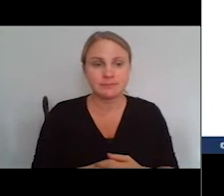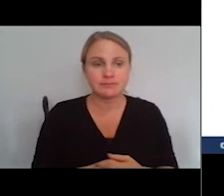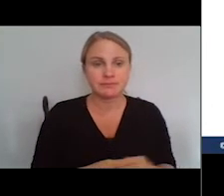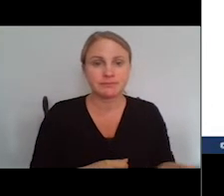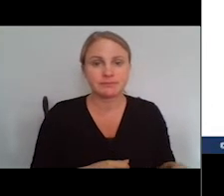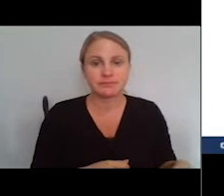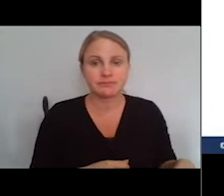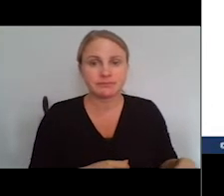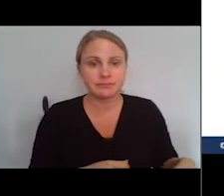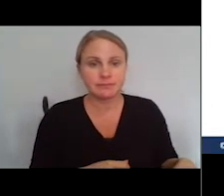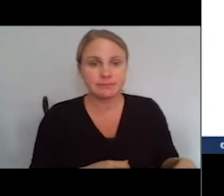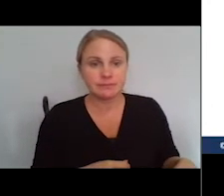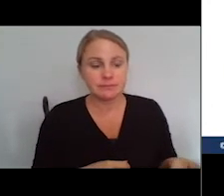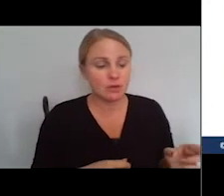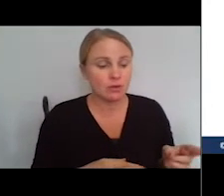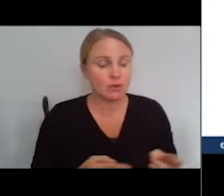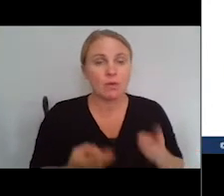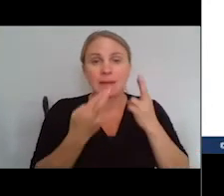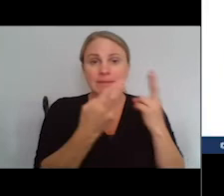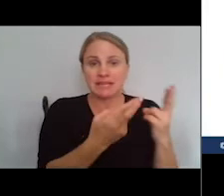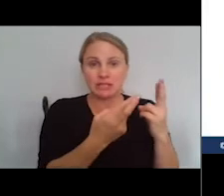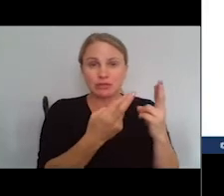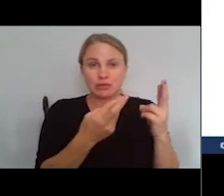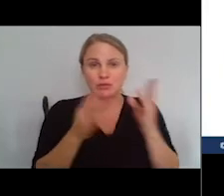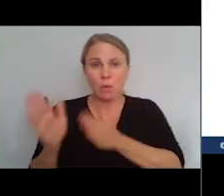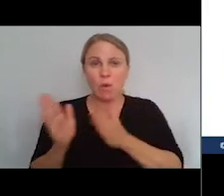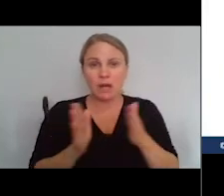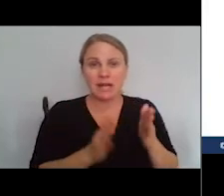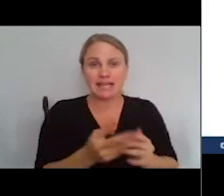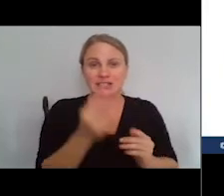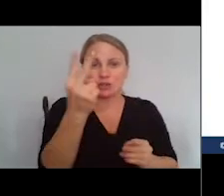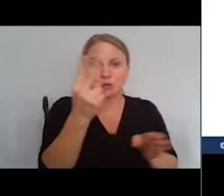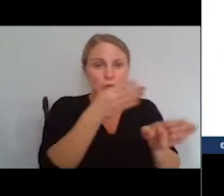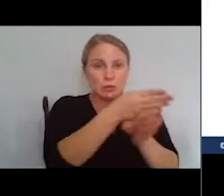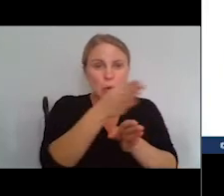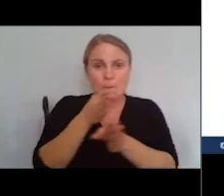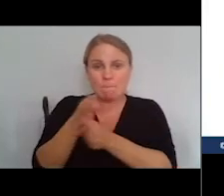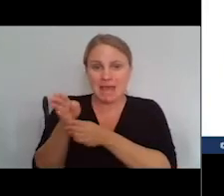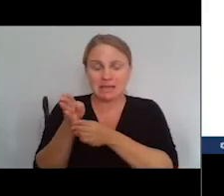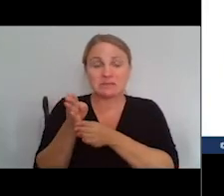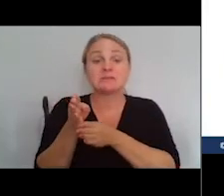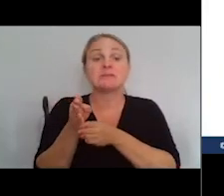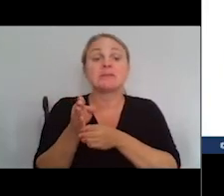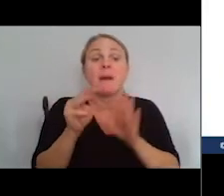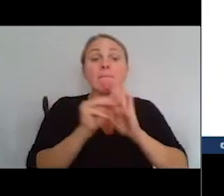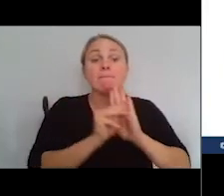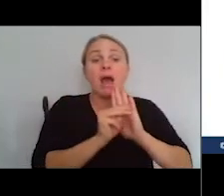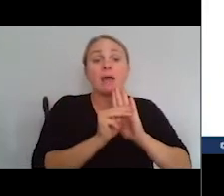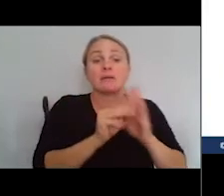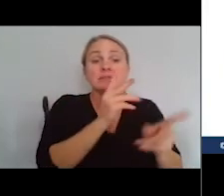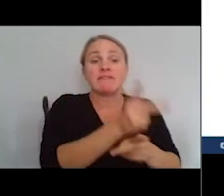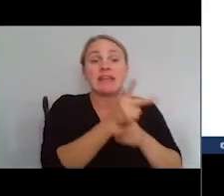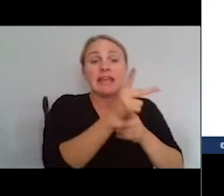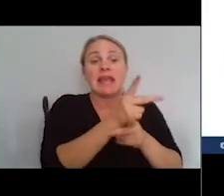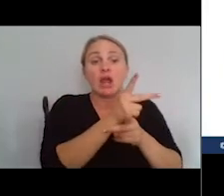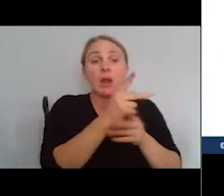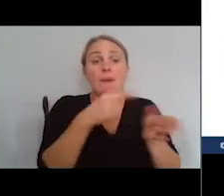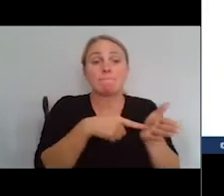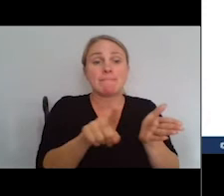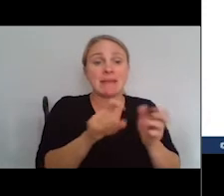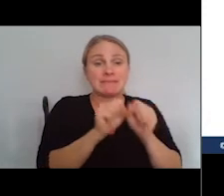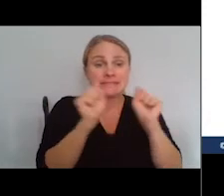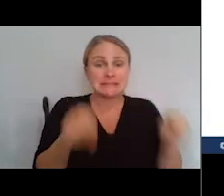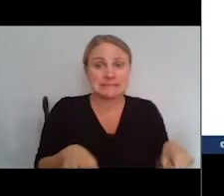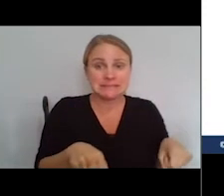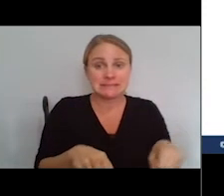The recommendations were organized in really two domains of focus, models of care and payment systems. Next